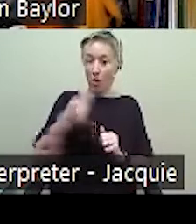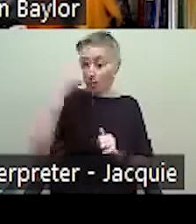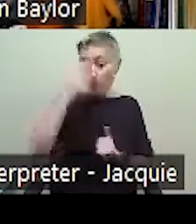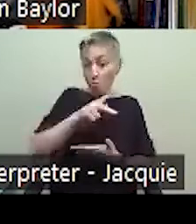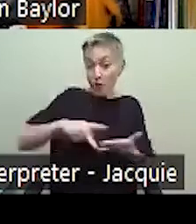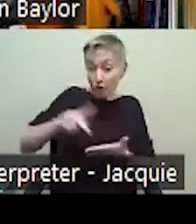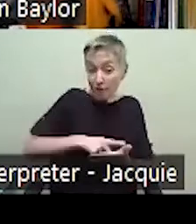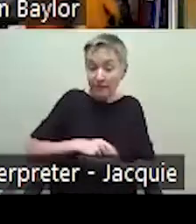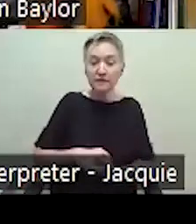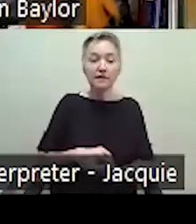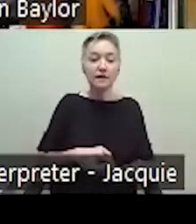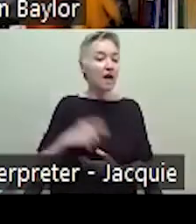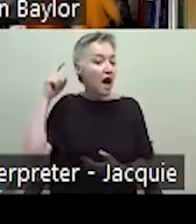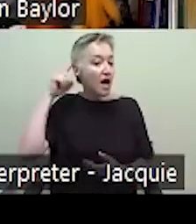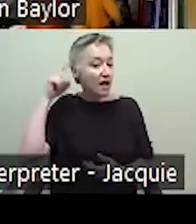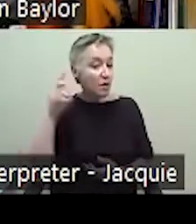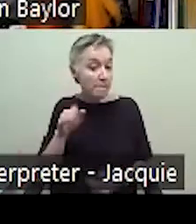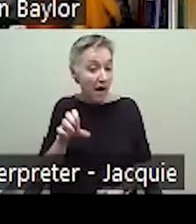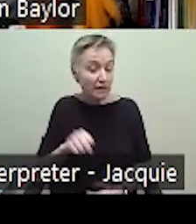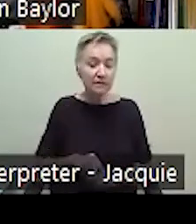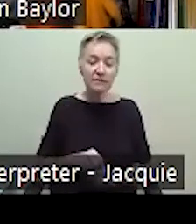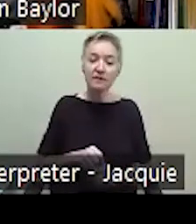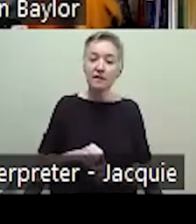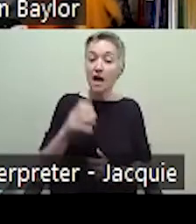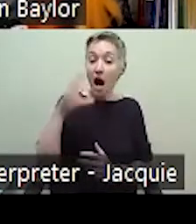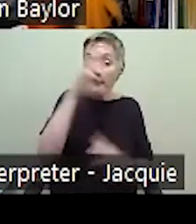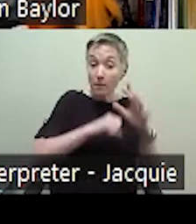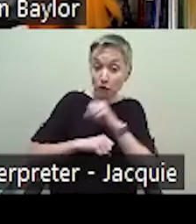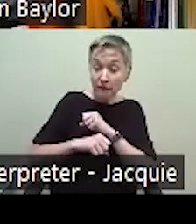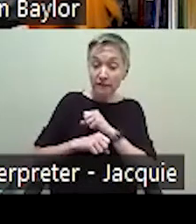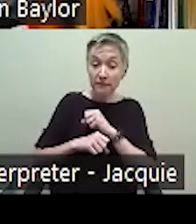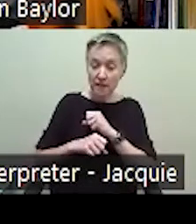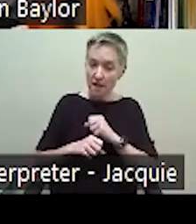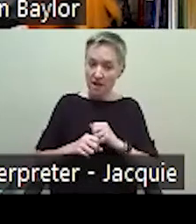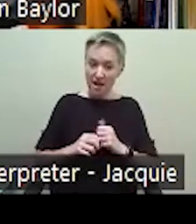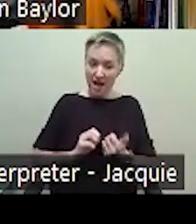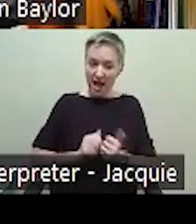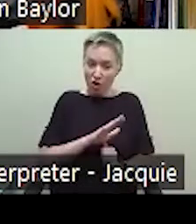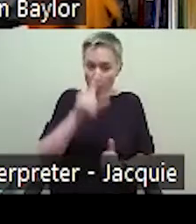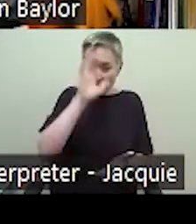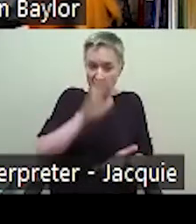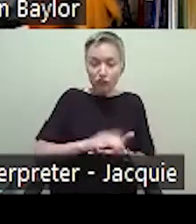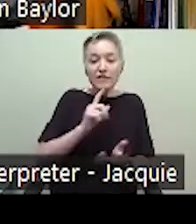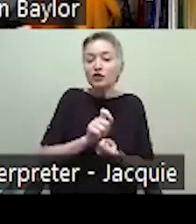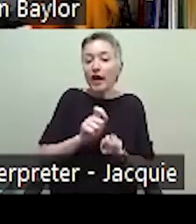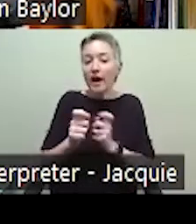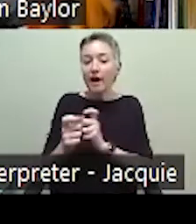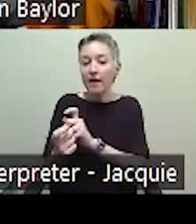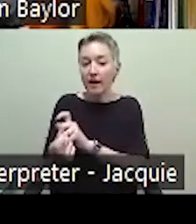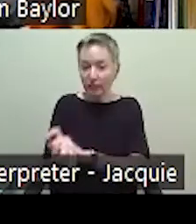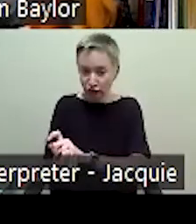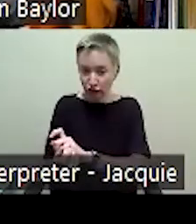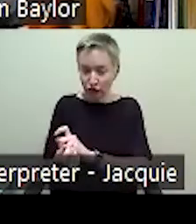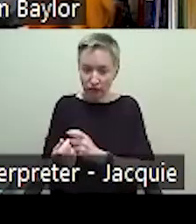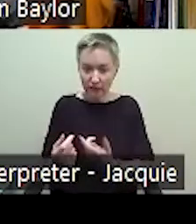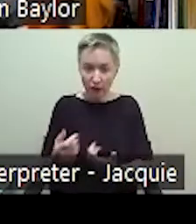biases, how some assumptions really changed as a result of being a part of